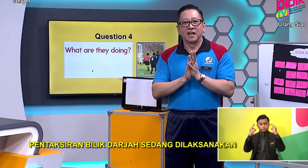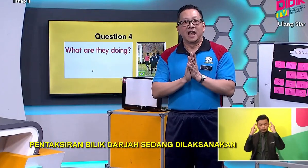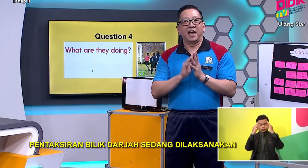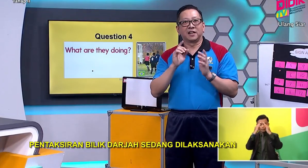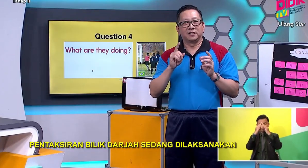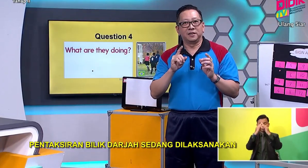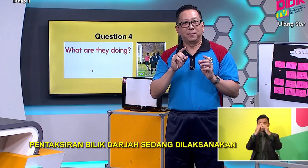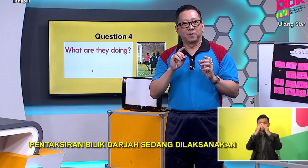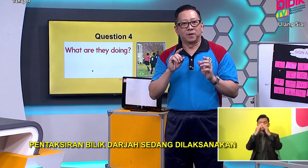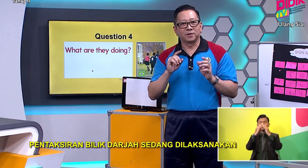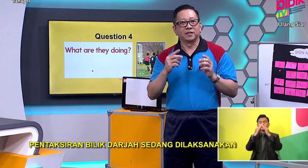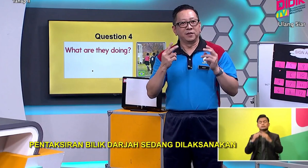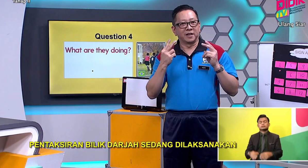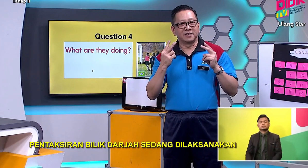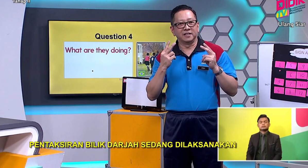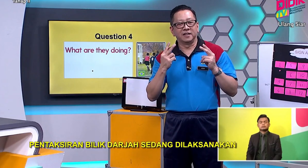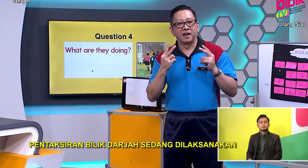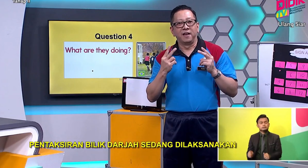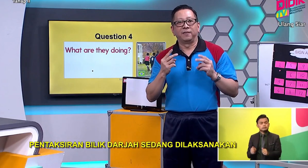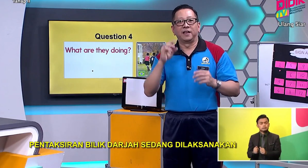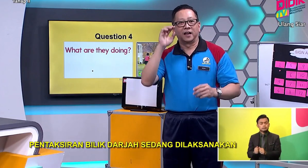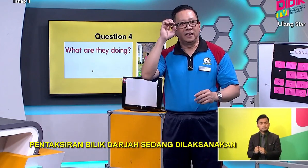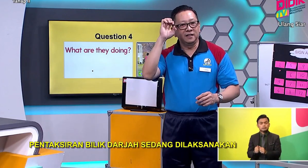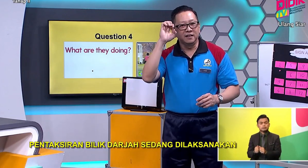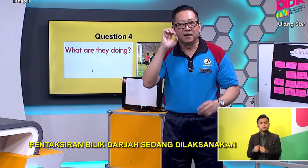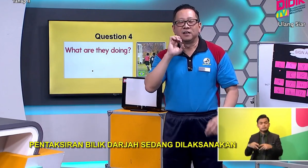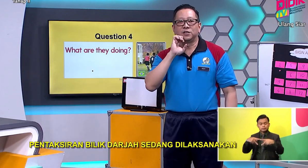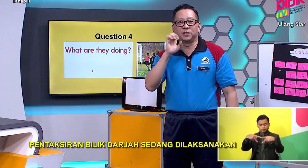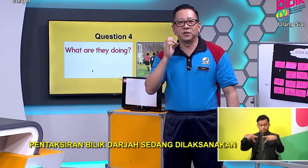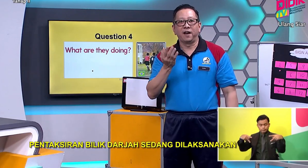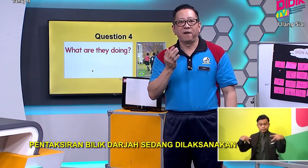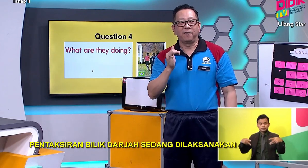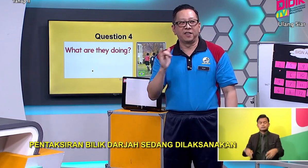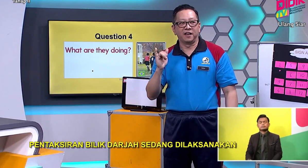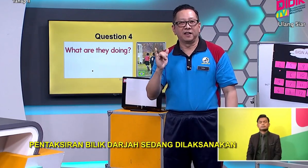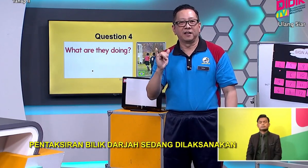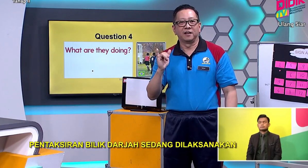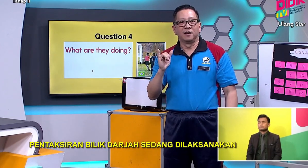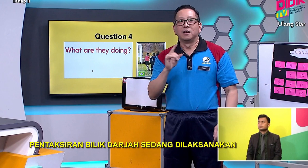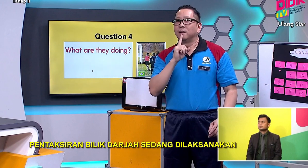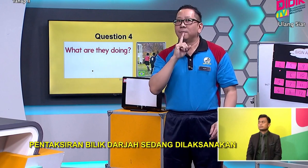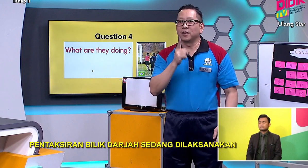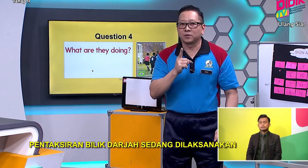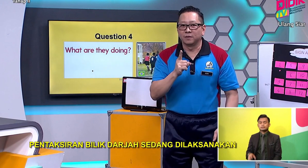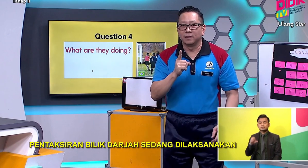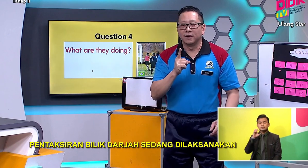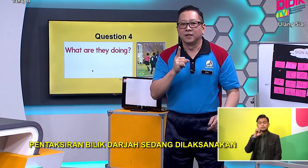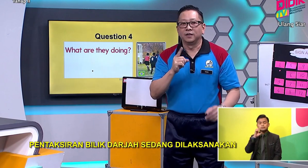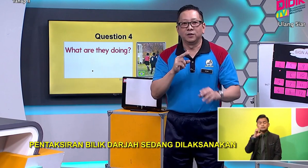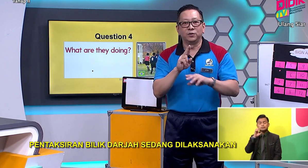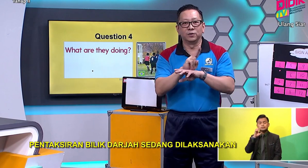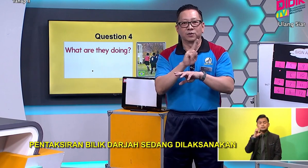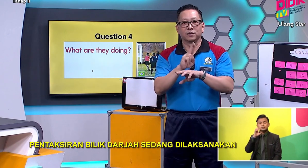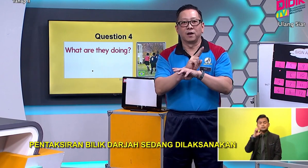Actually People You can see They are He She They Make sure